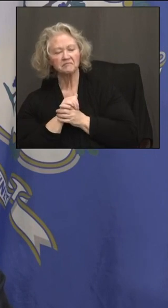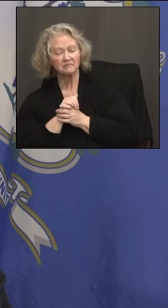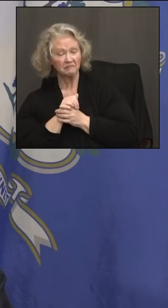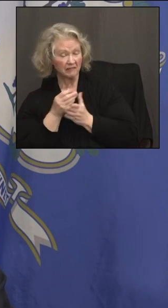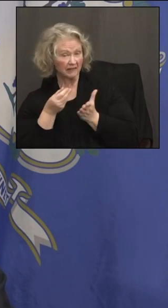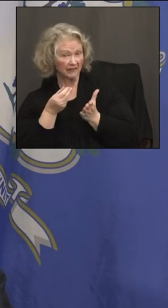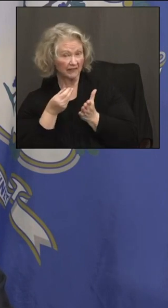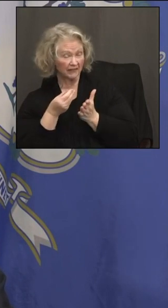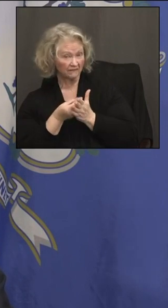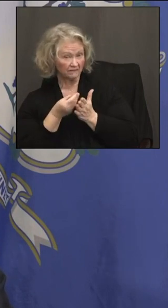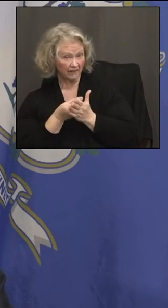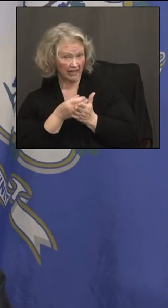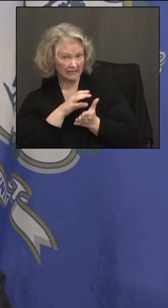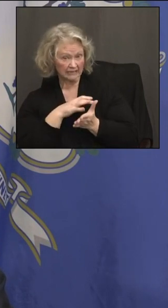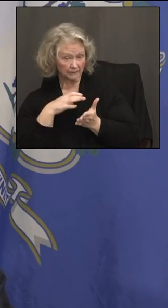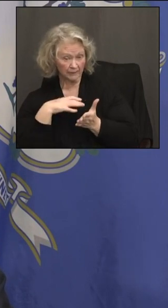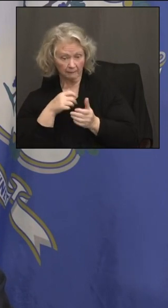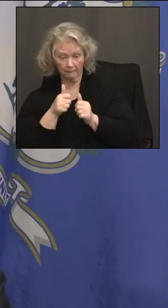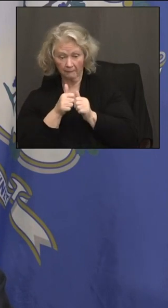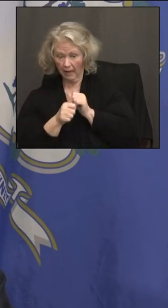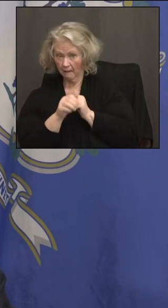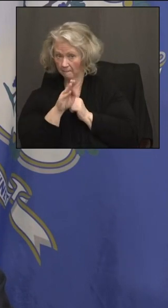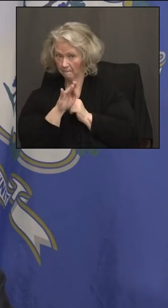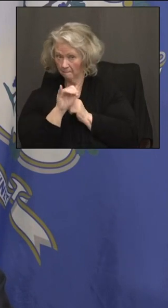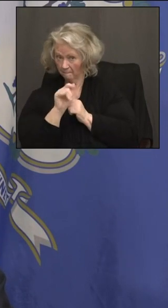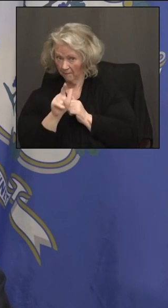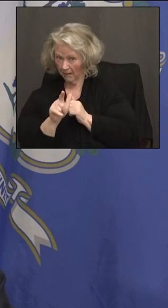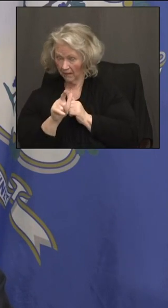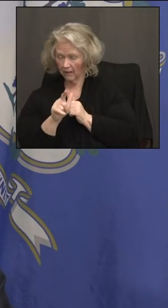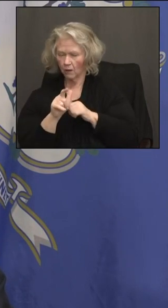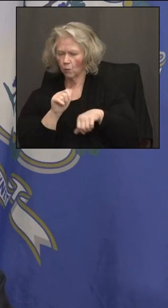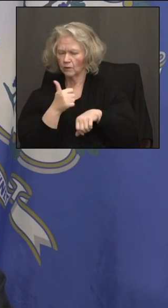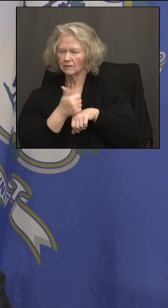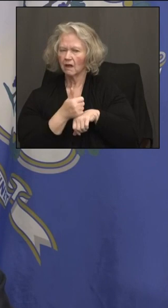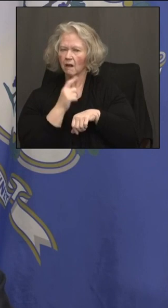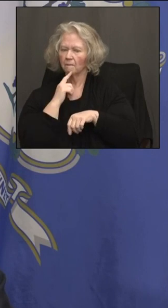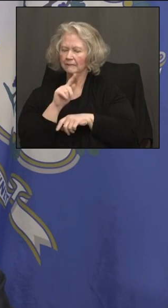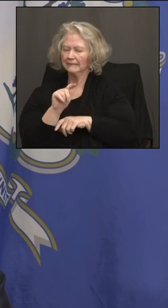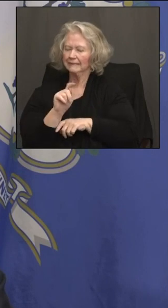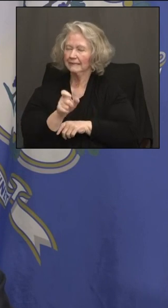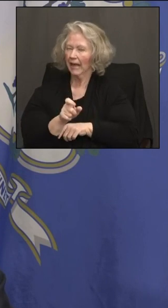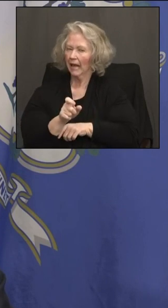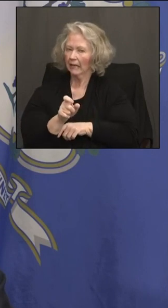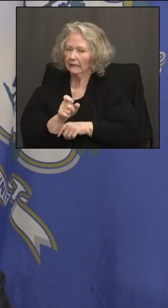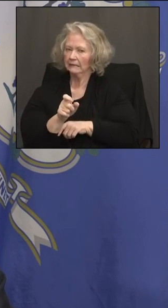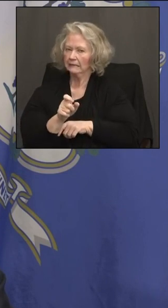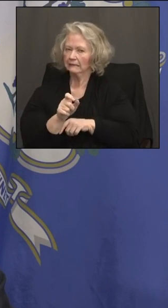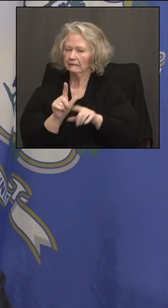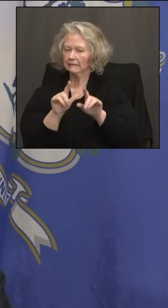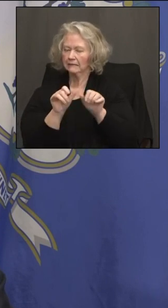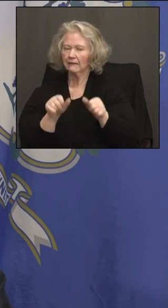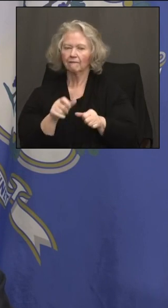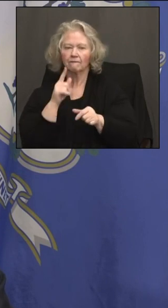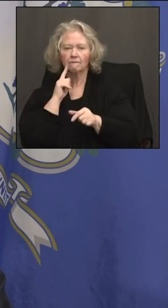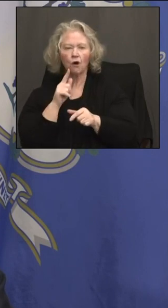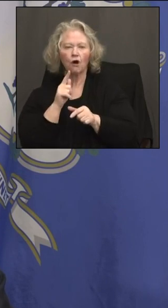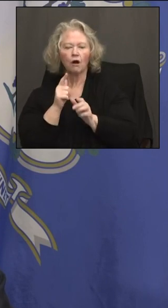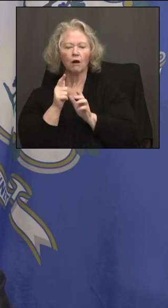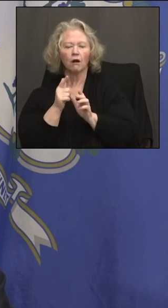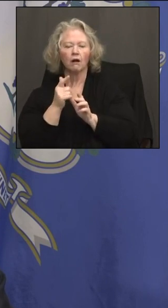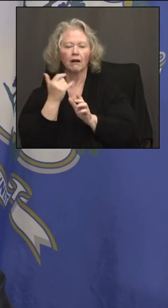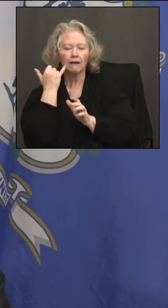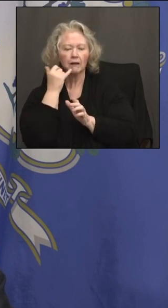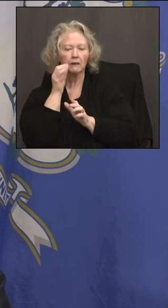also passed a bill today that kind of set up a tax structure for the legalized cannabis. Did you guys discuss